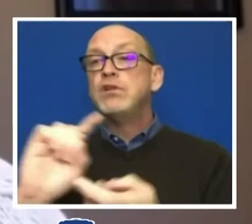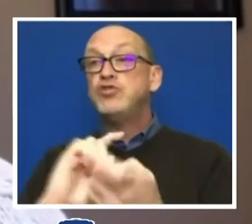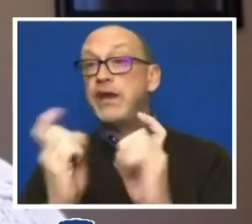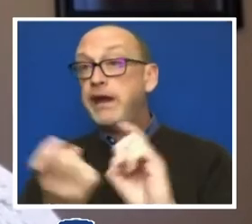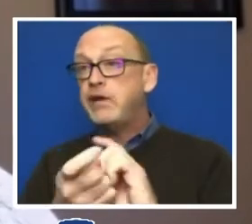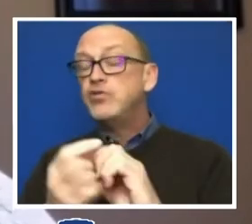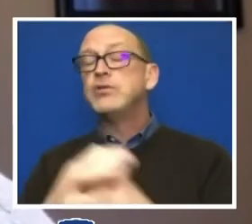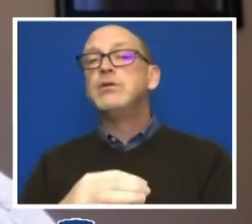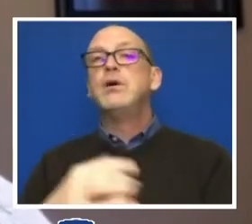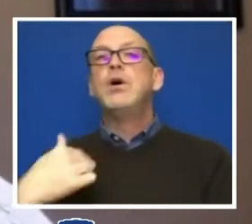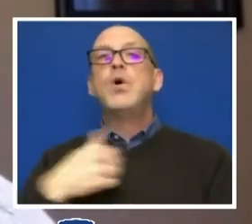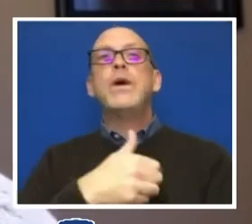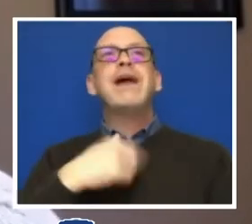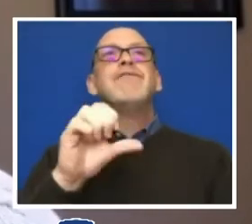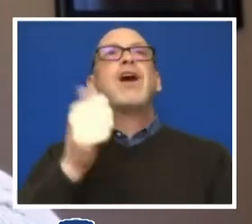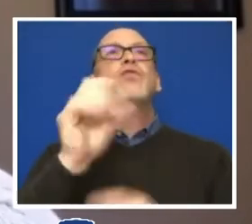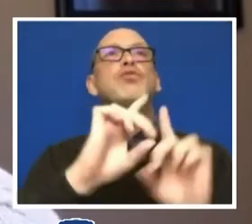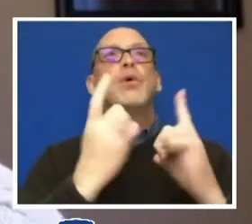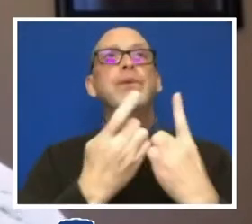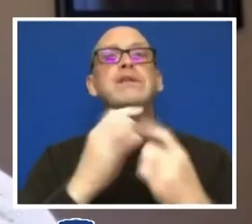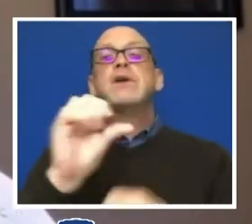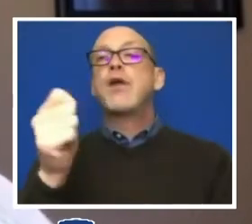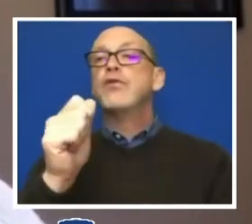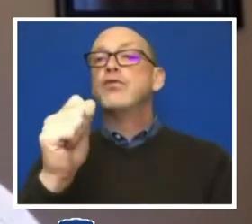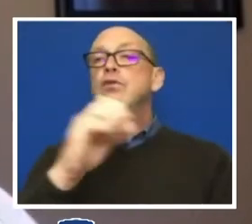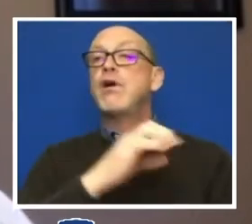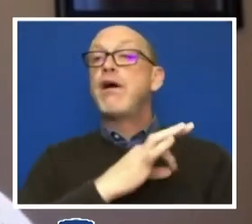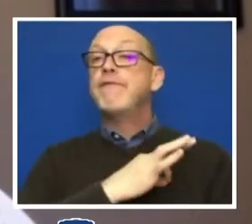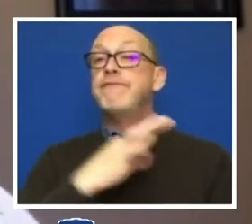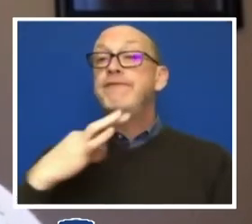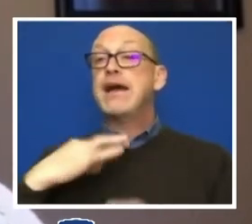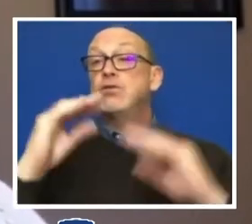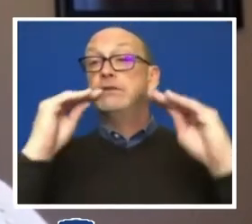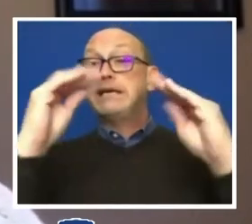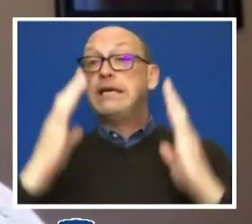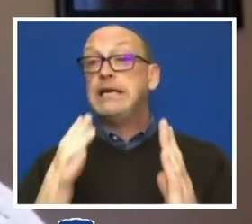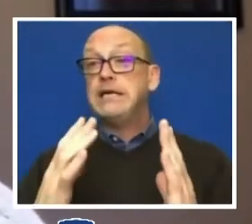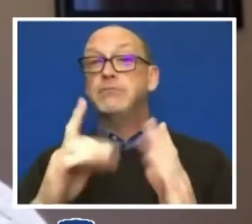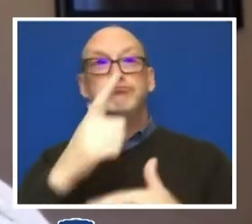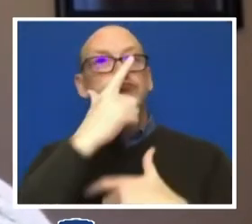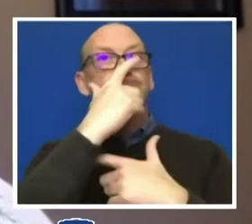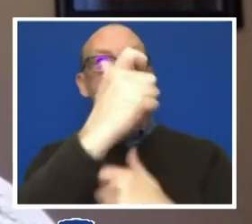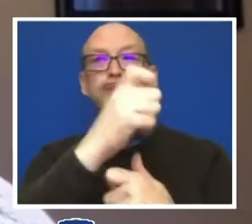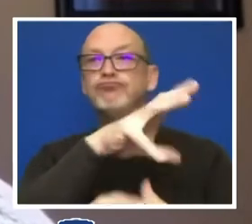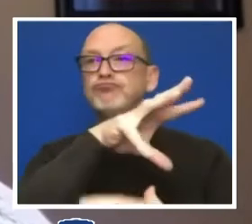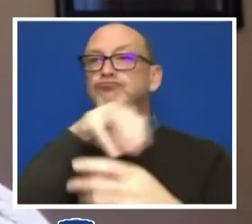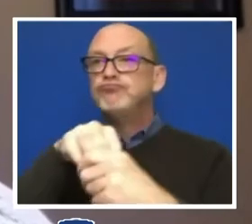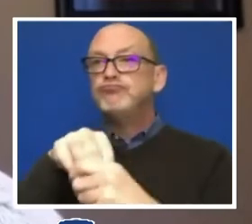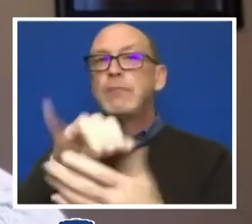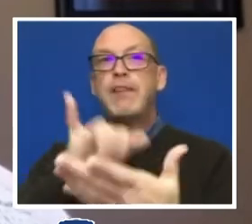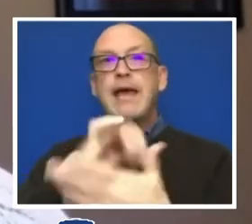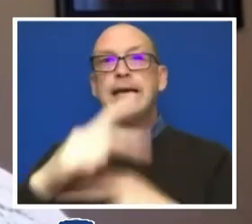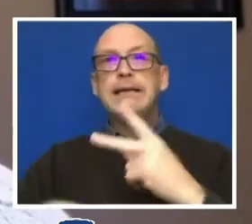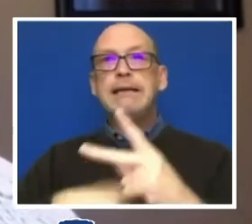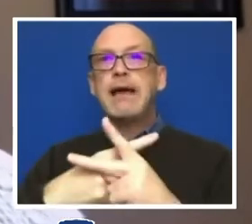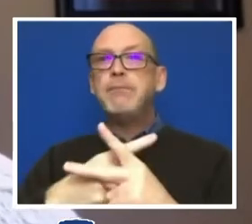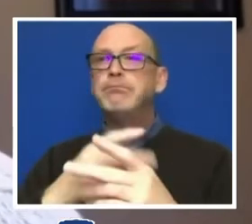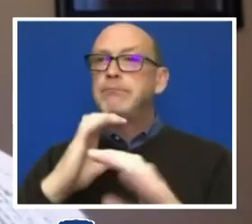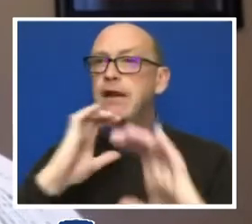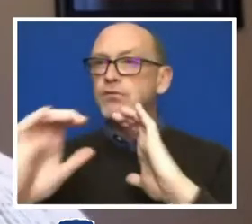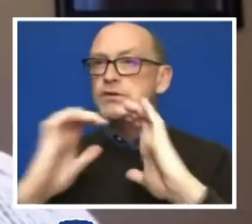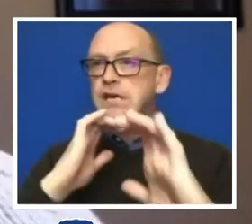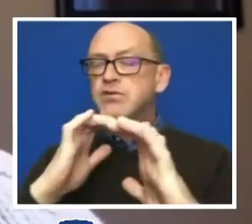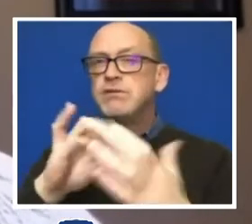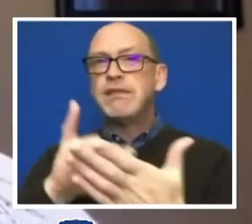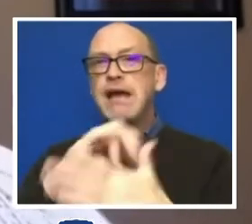other departments, we have faculty that are interested in being part of those conversations and part of that work. And